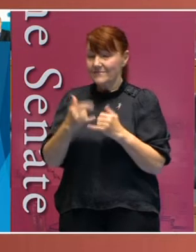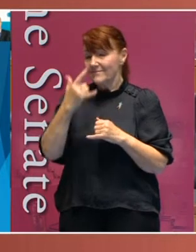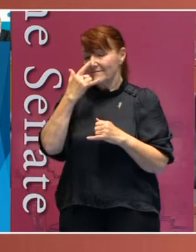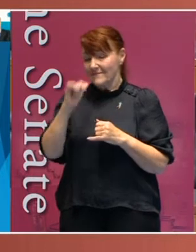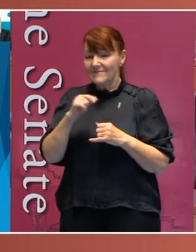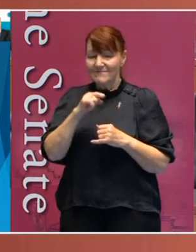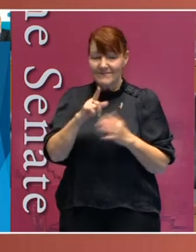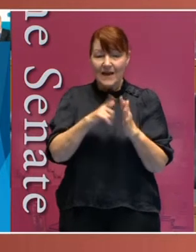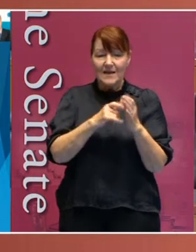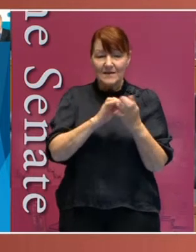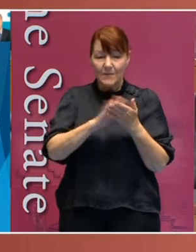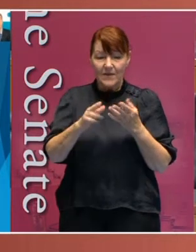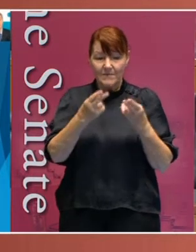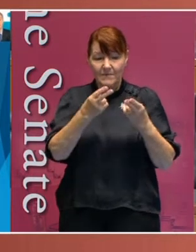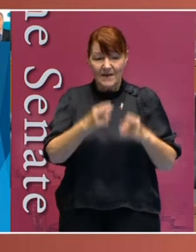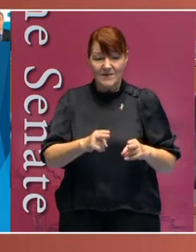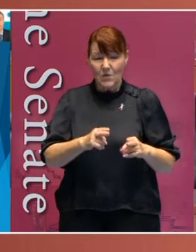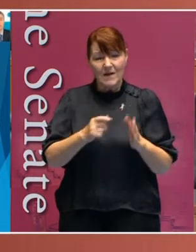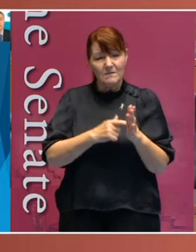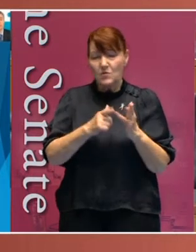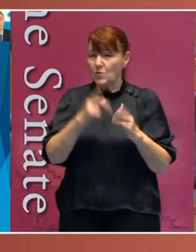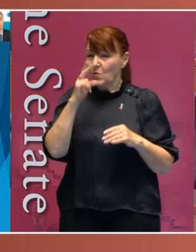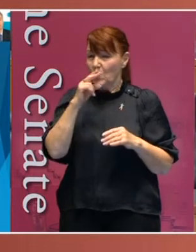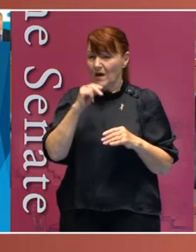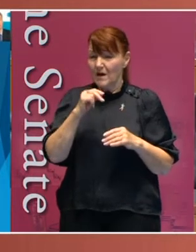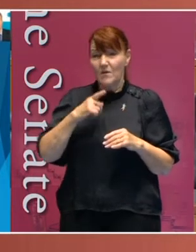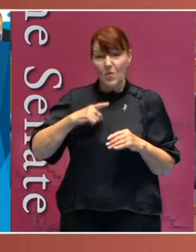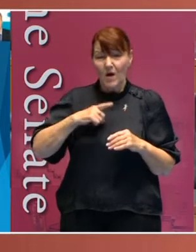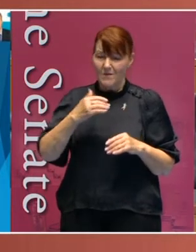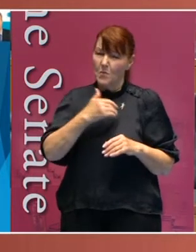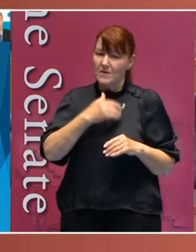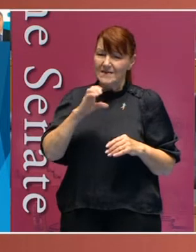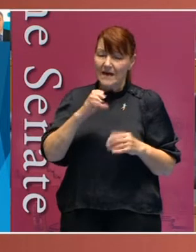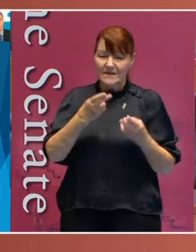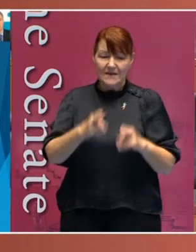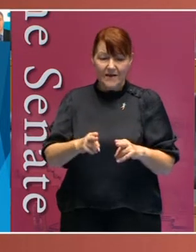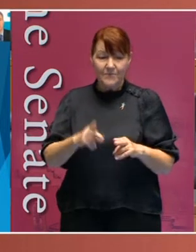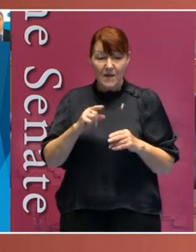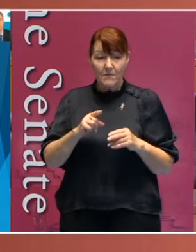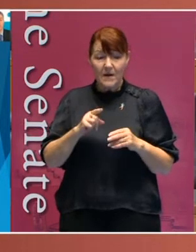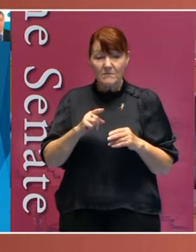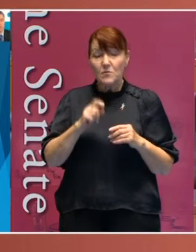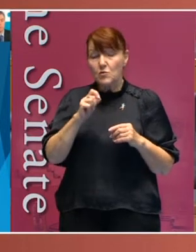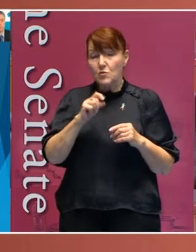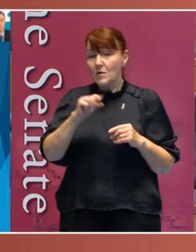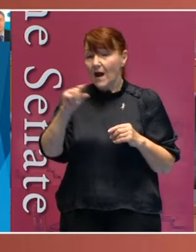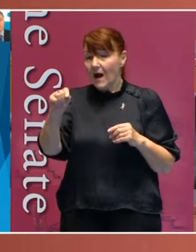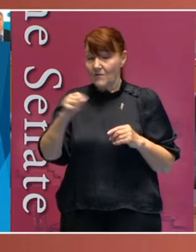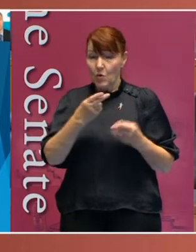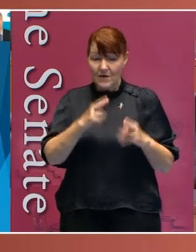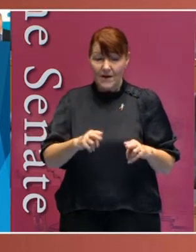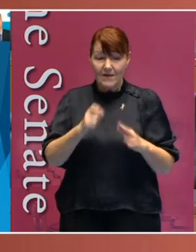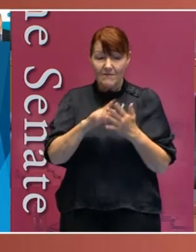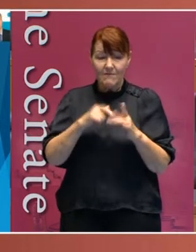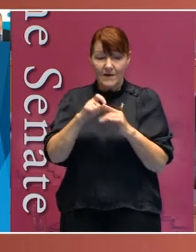Hastings died too young from breast cancer. But not long after her death, Philip Adams, the